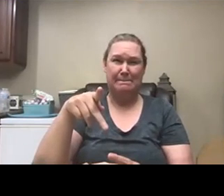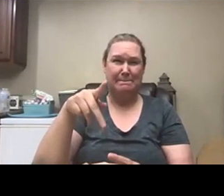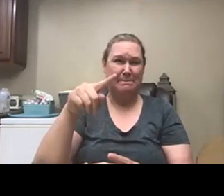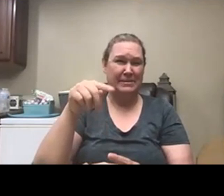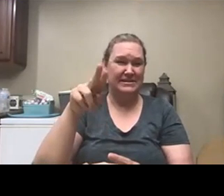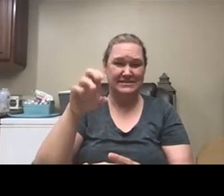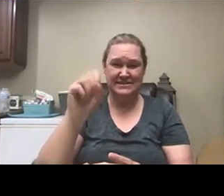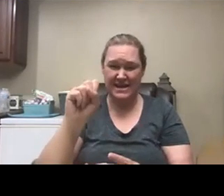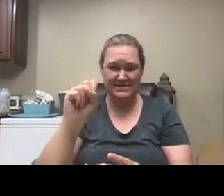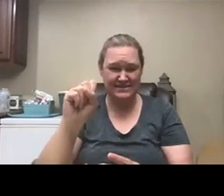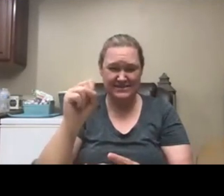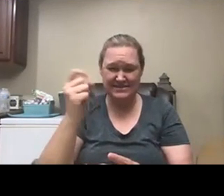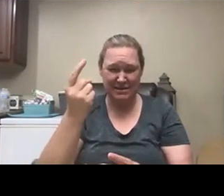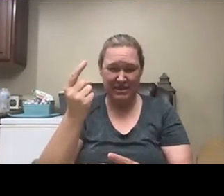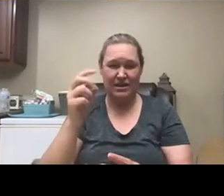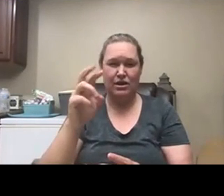eucalyptus